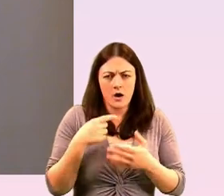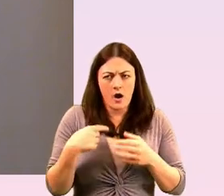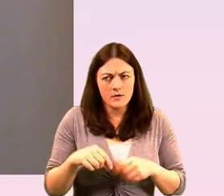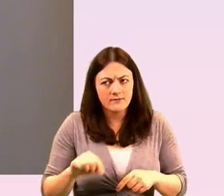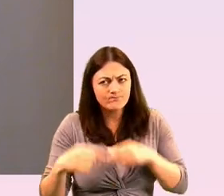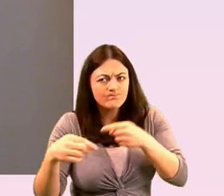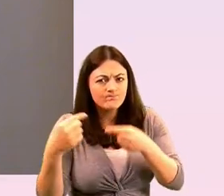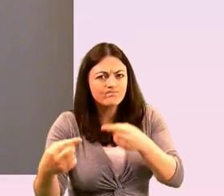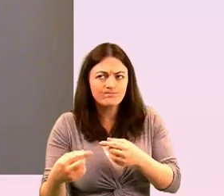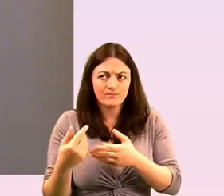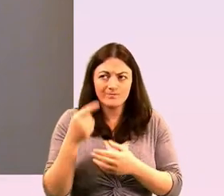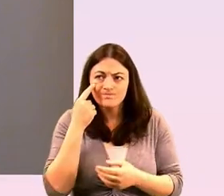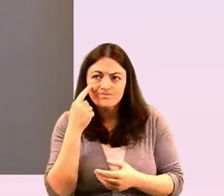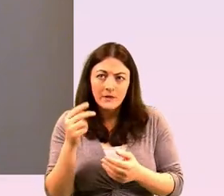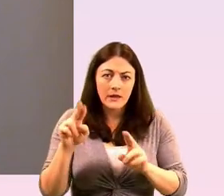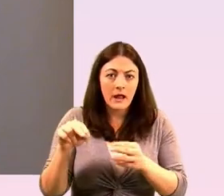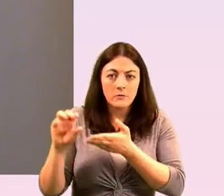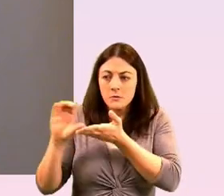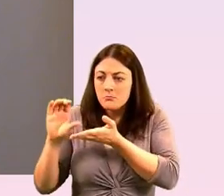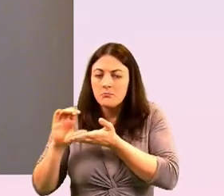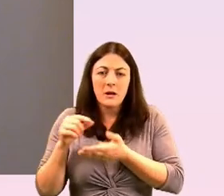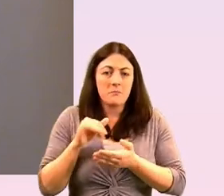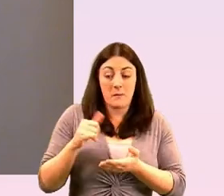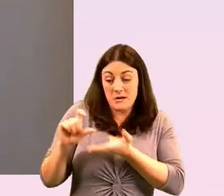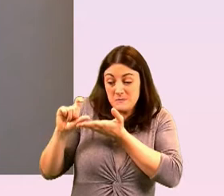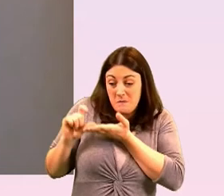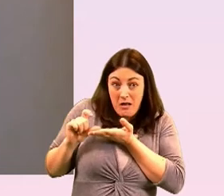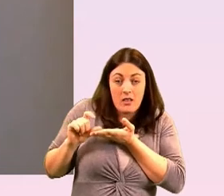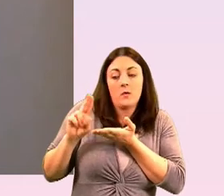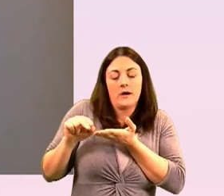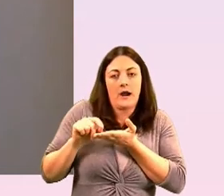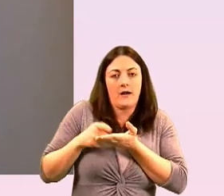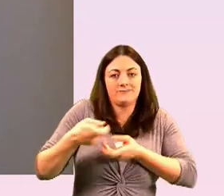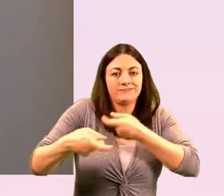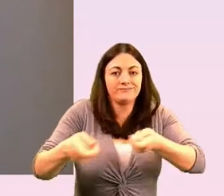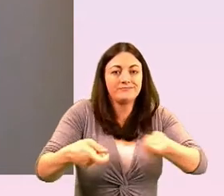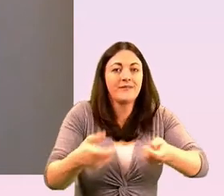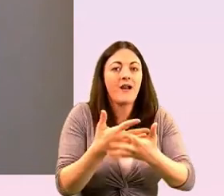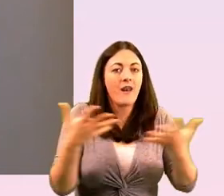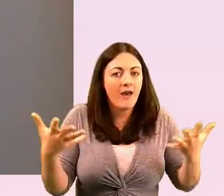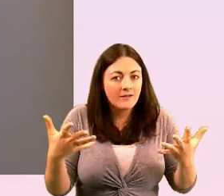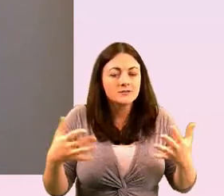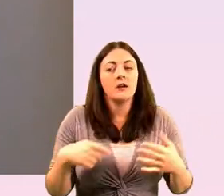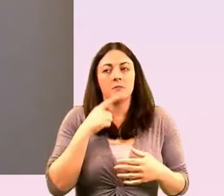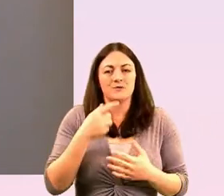make a little go a long way um but that comes at a very high cost and you know what we know um